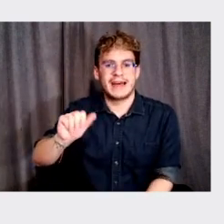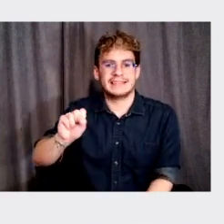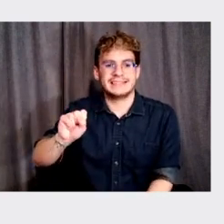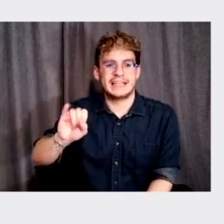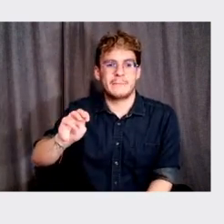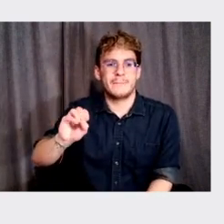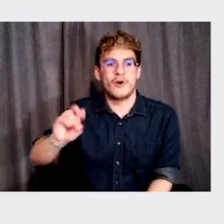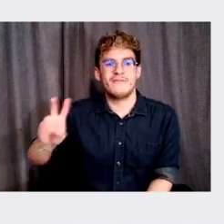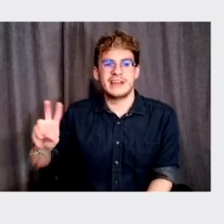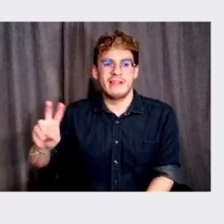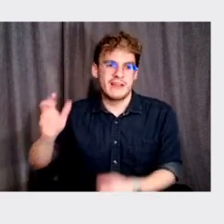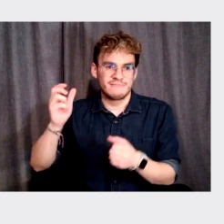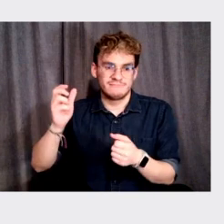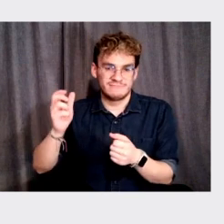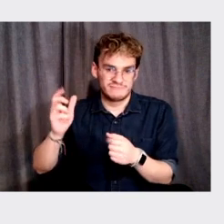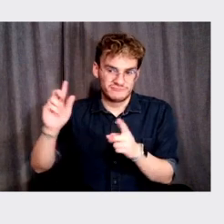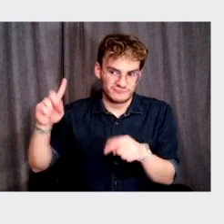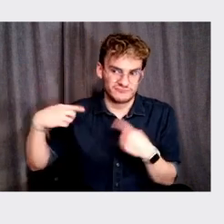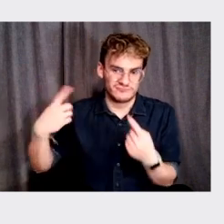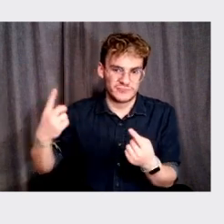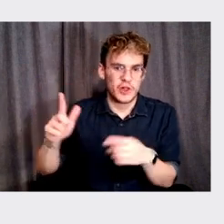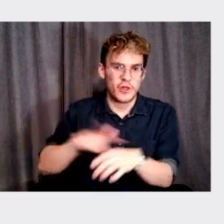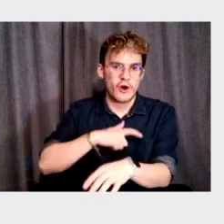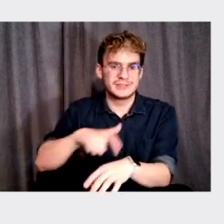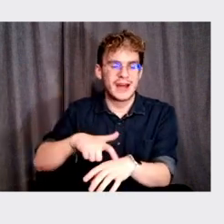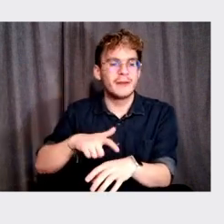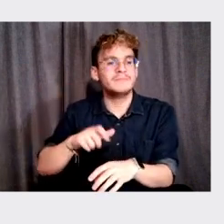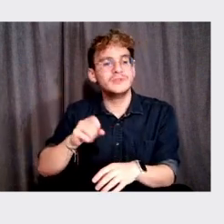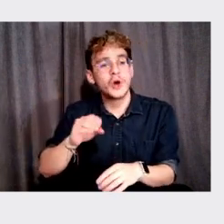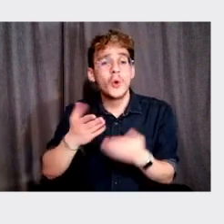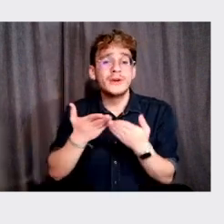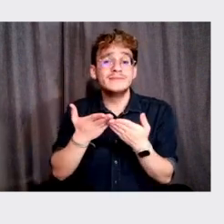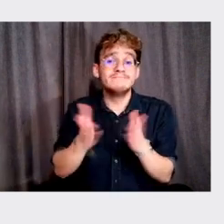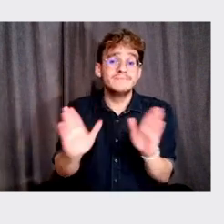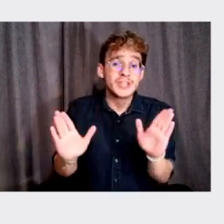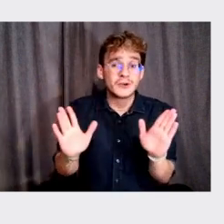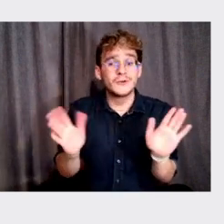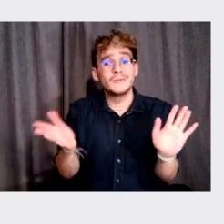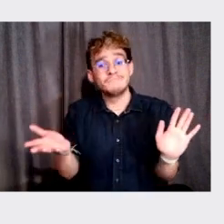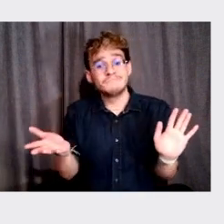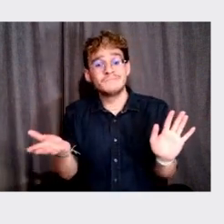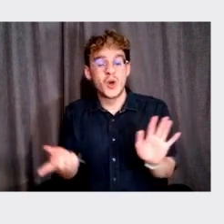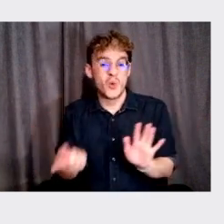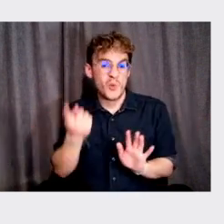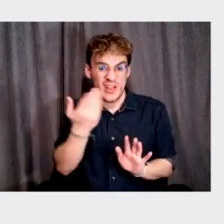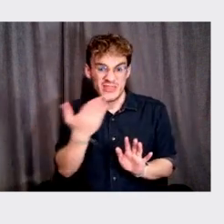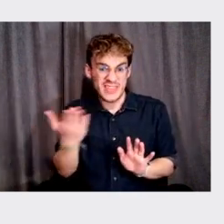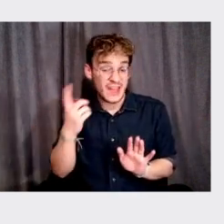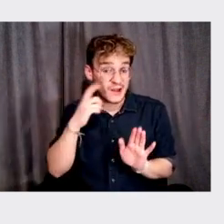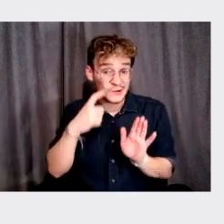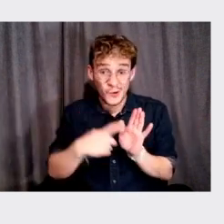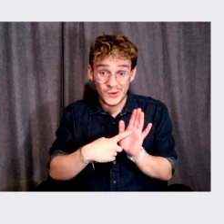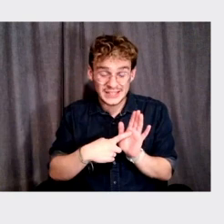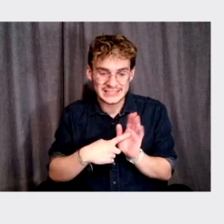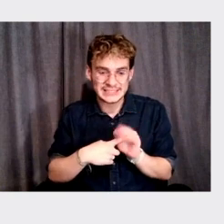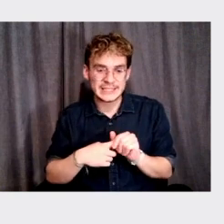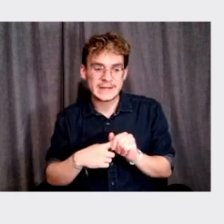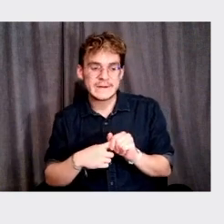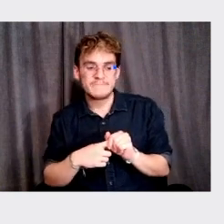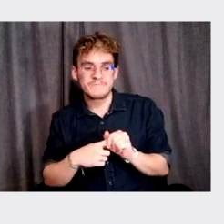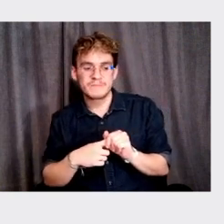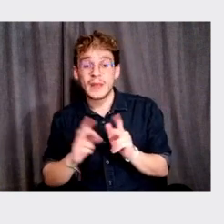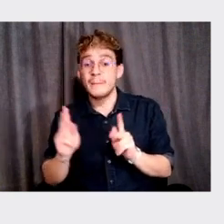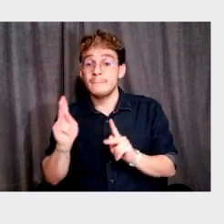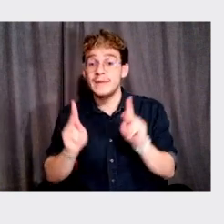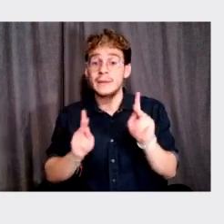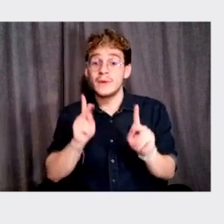Um, and, um, yeah, I think, I think, you know, general, one thing that I noticed, uh, is that people